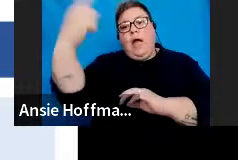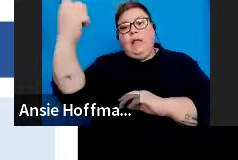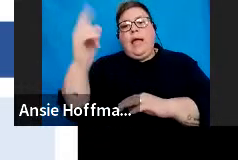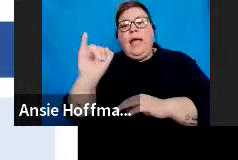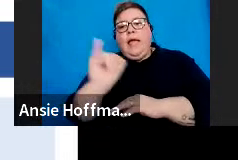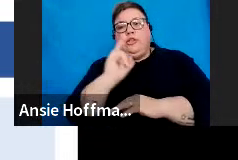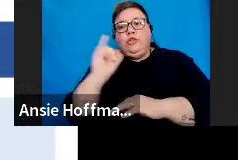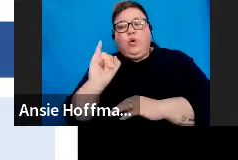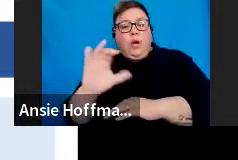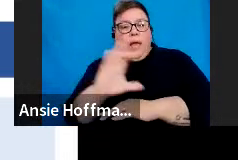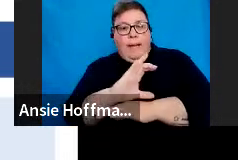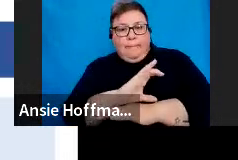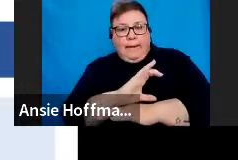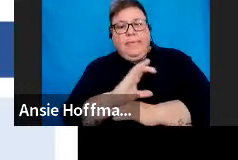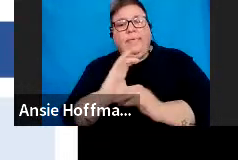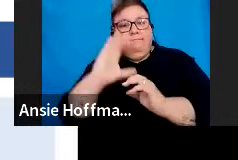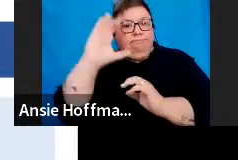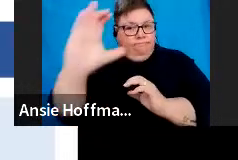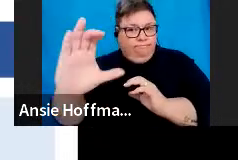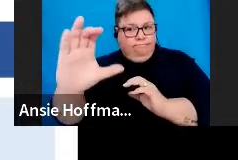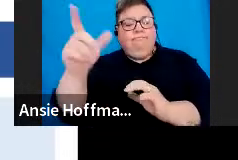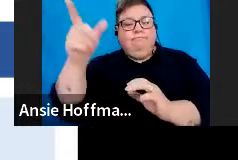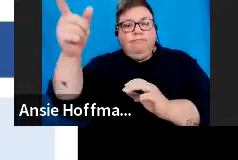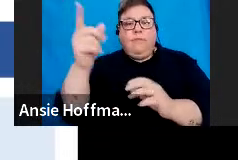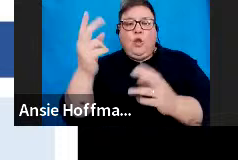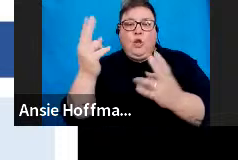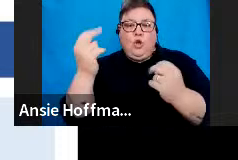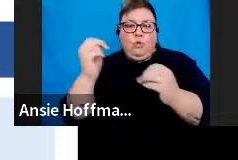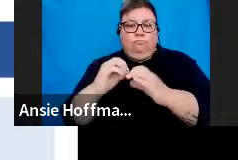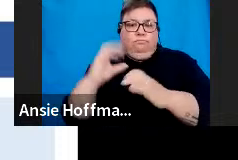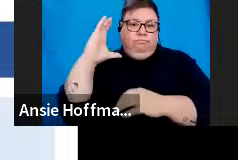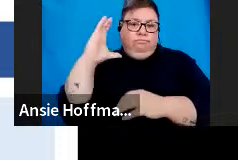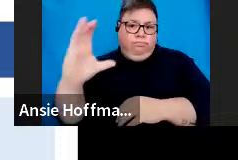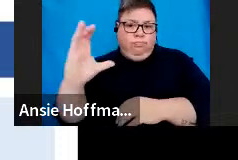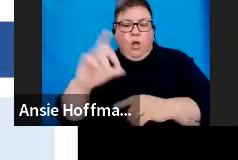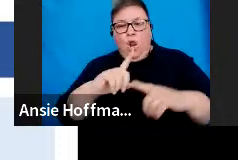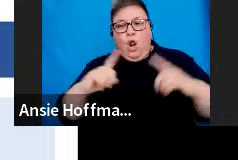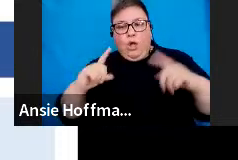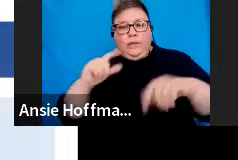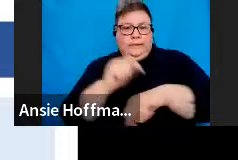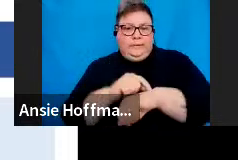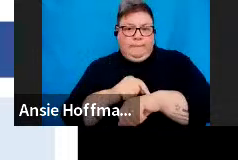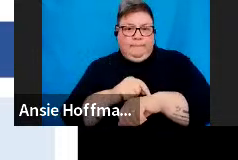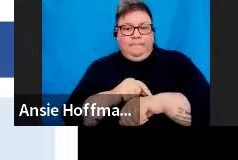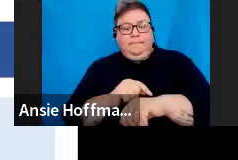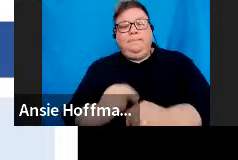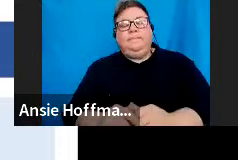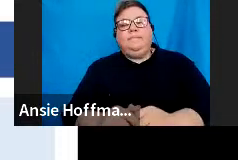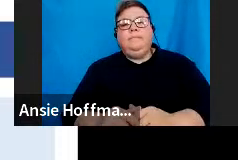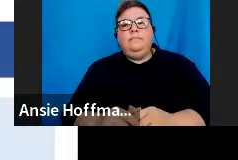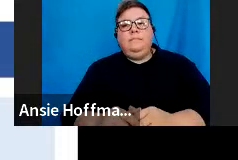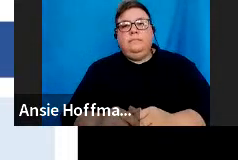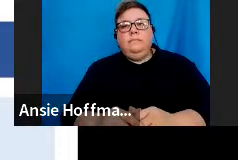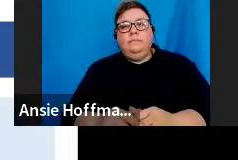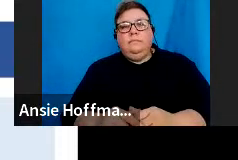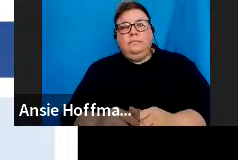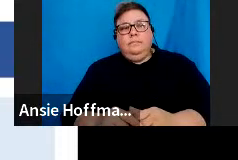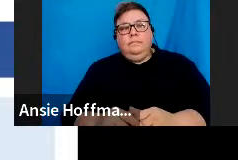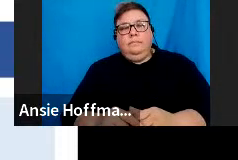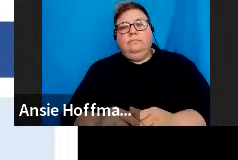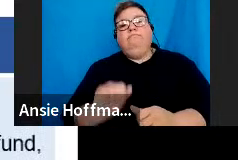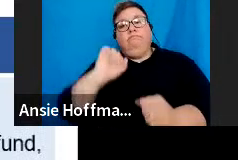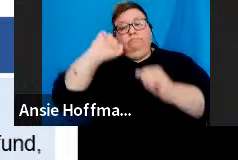or can purchase an annuity from a registered long-term insurer and have the annuity provided by the fund.